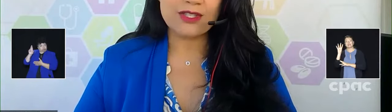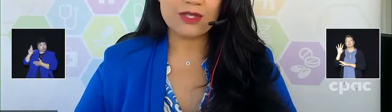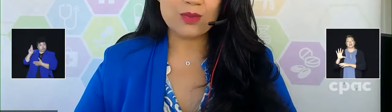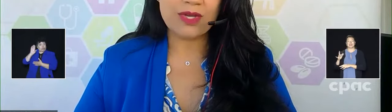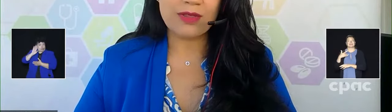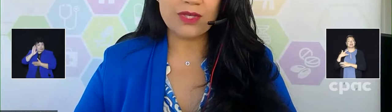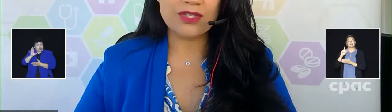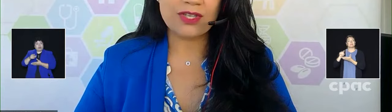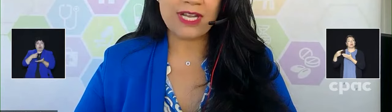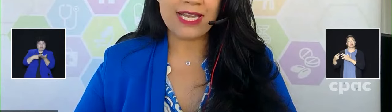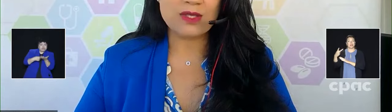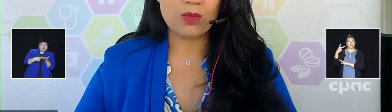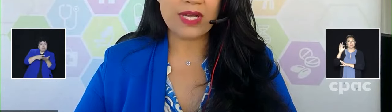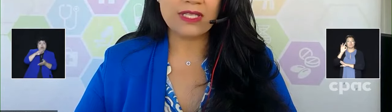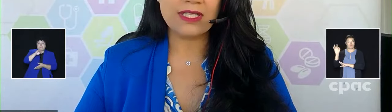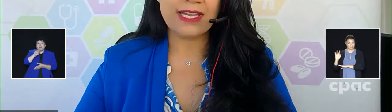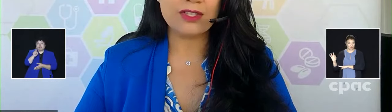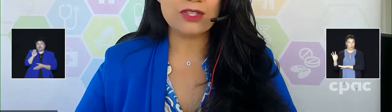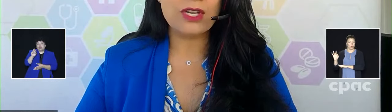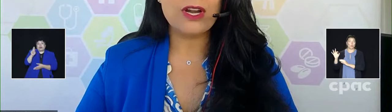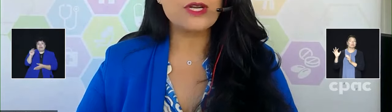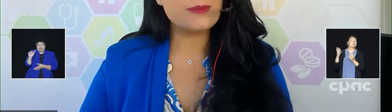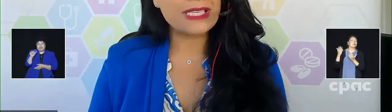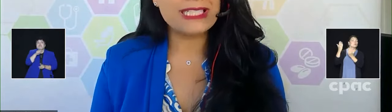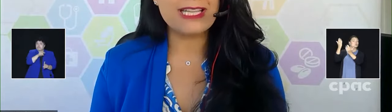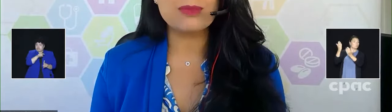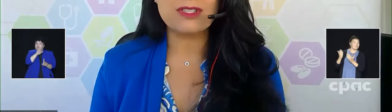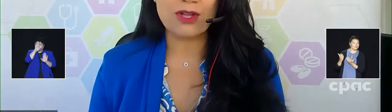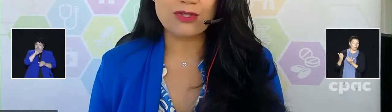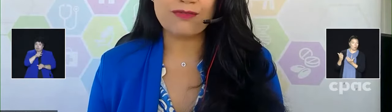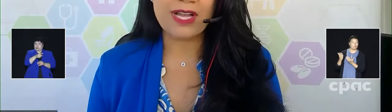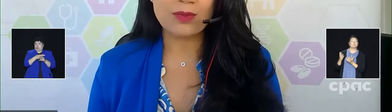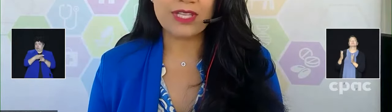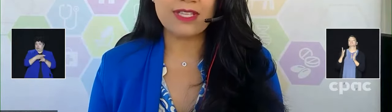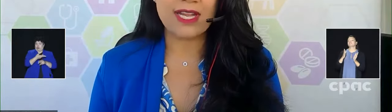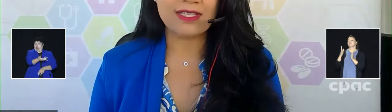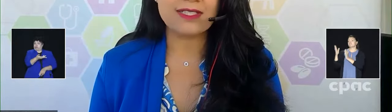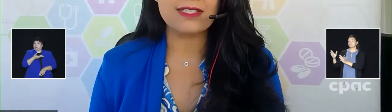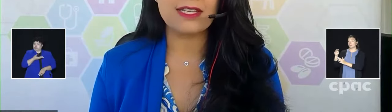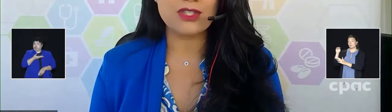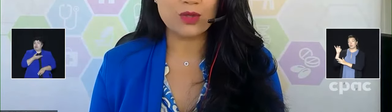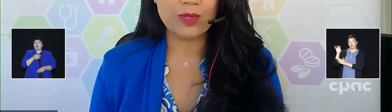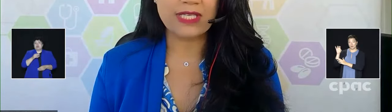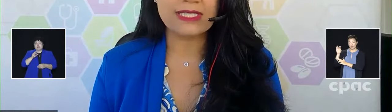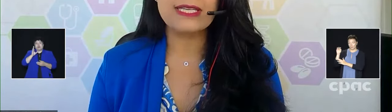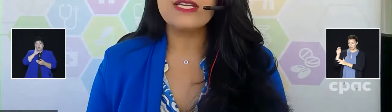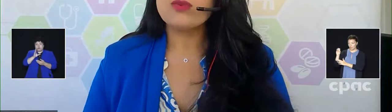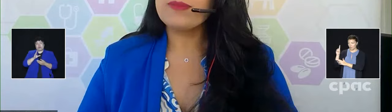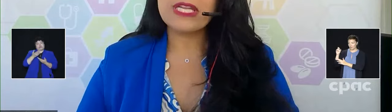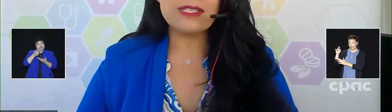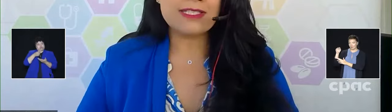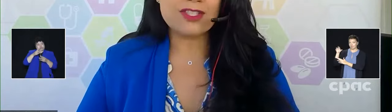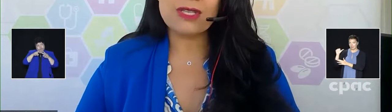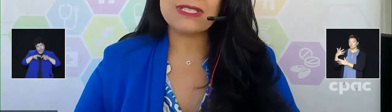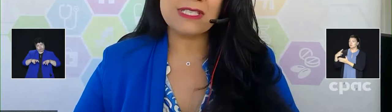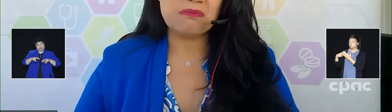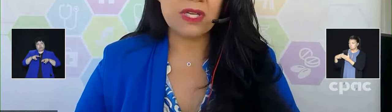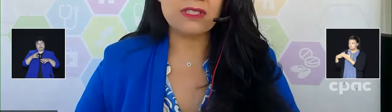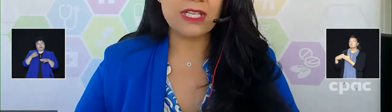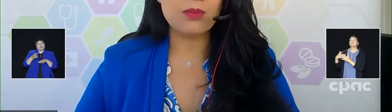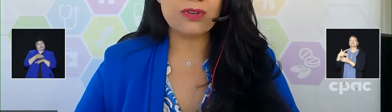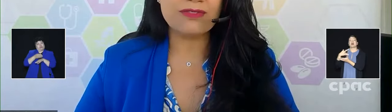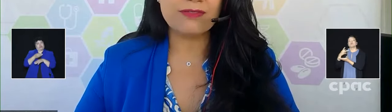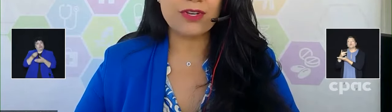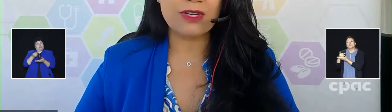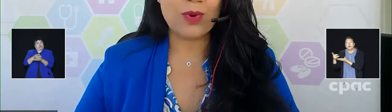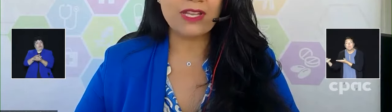with Moderna as well and are expecting them to also file within the next two weeks. We made a decision as did a number